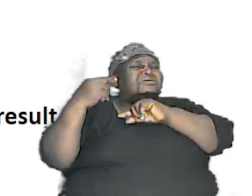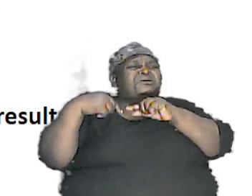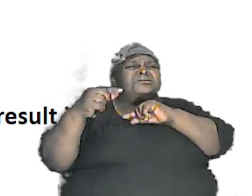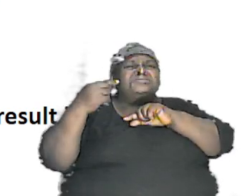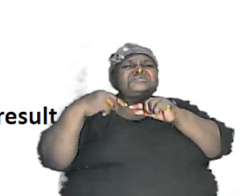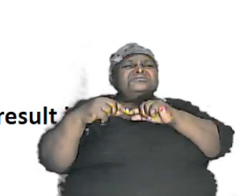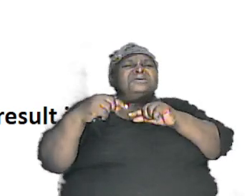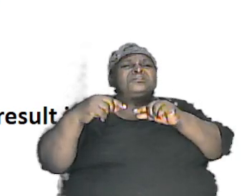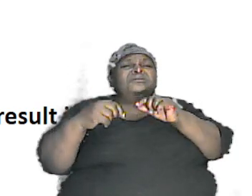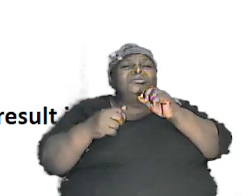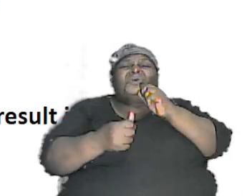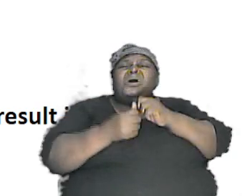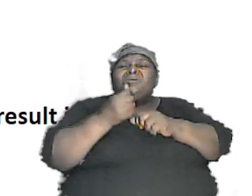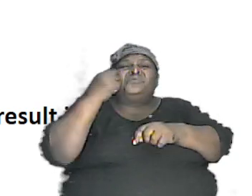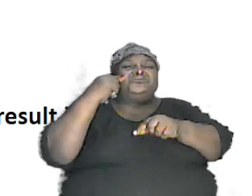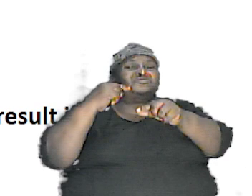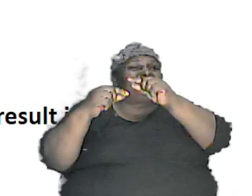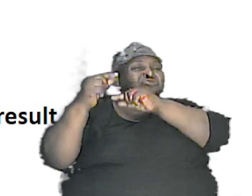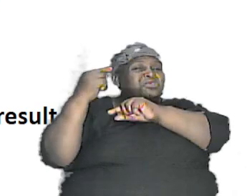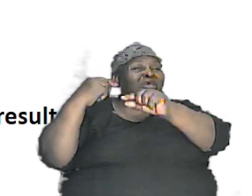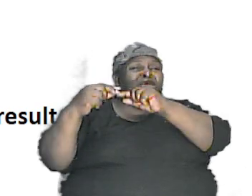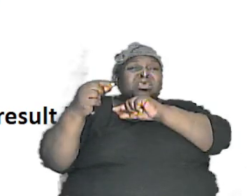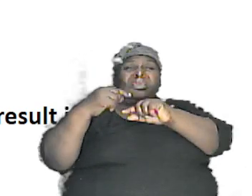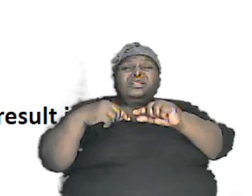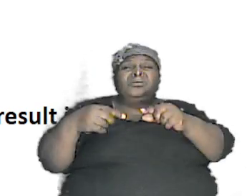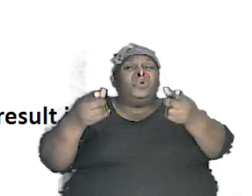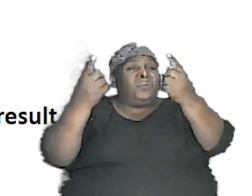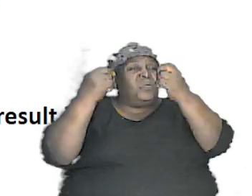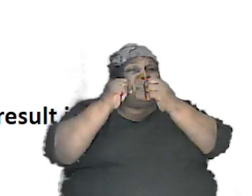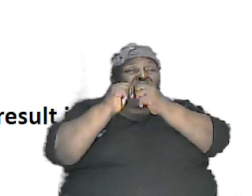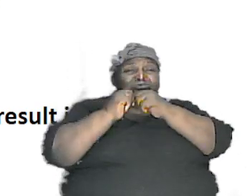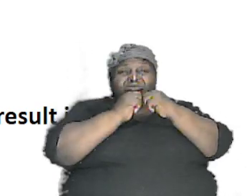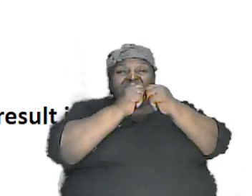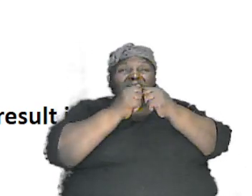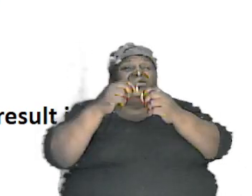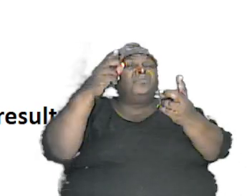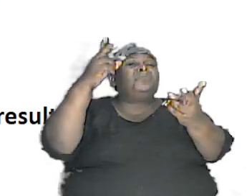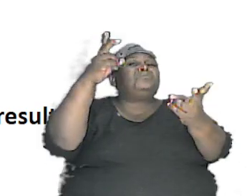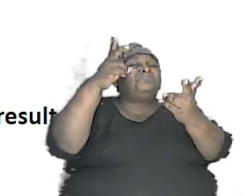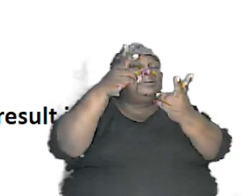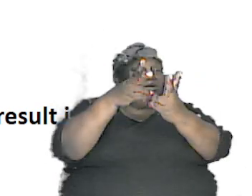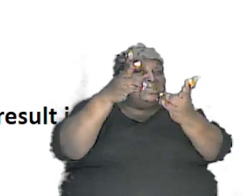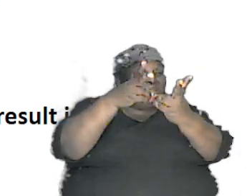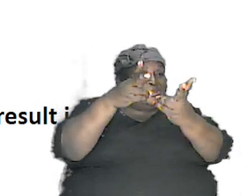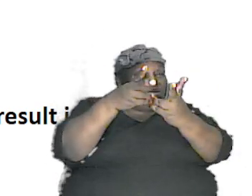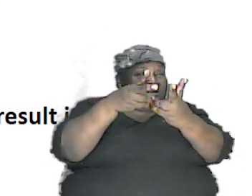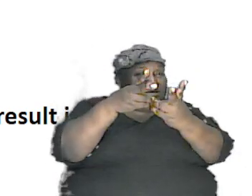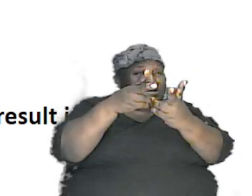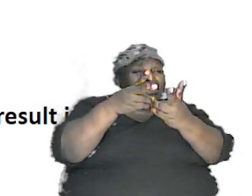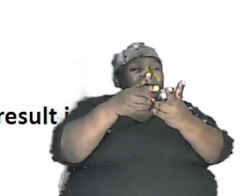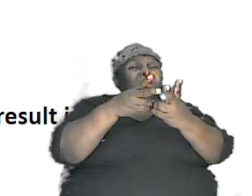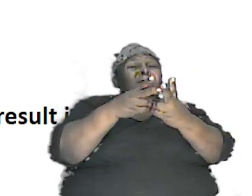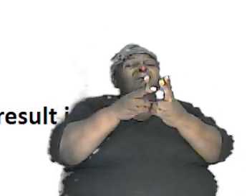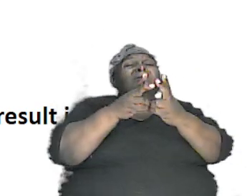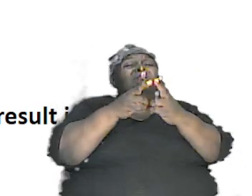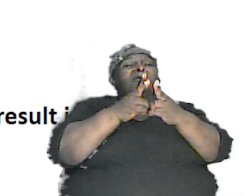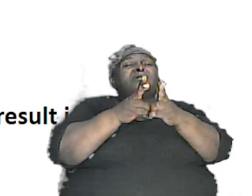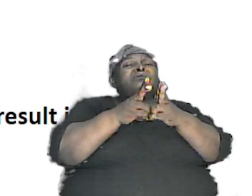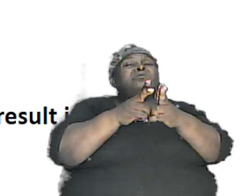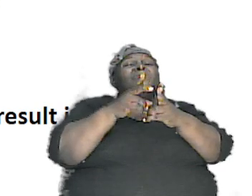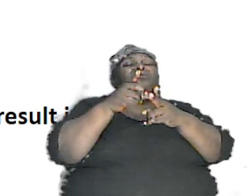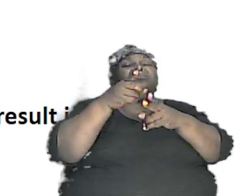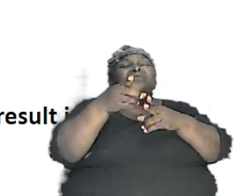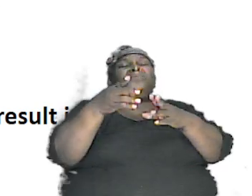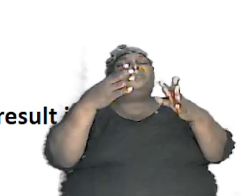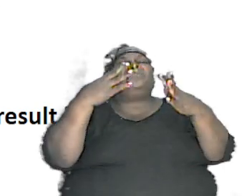and which gene mated with which we're able to come together through mating with which gene etc you have offspring